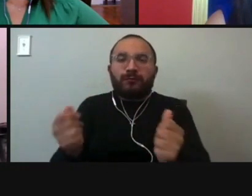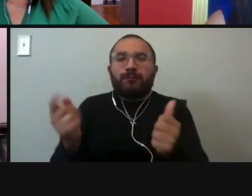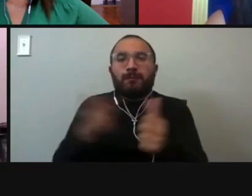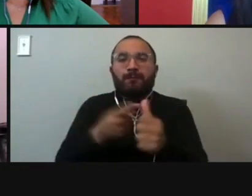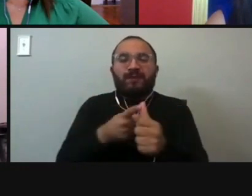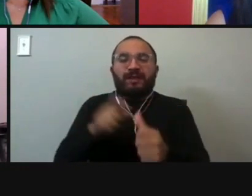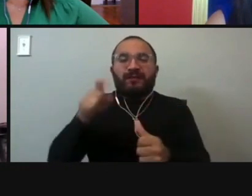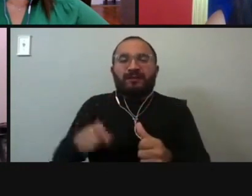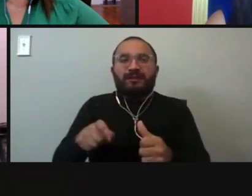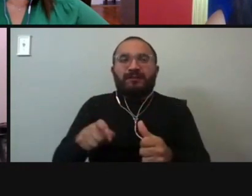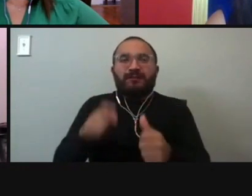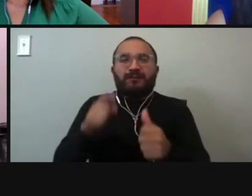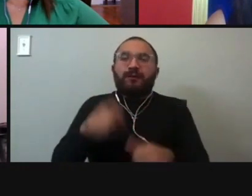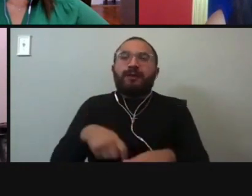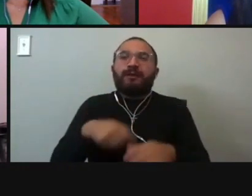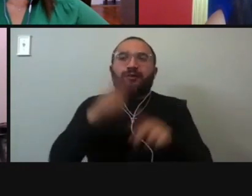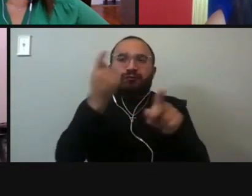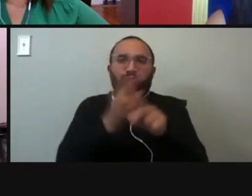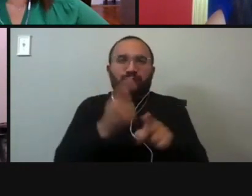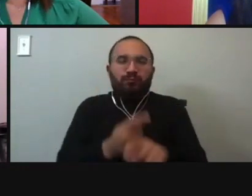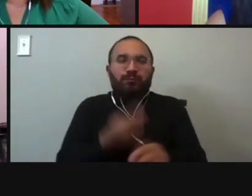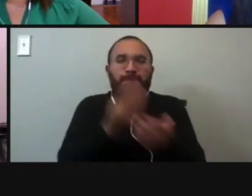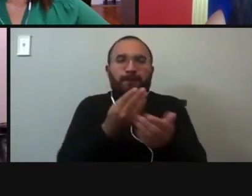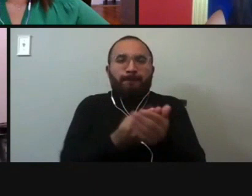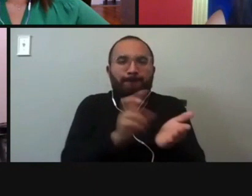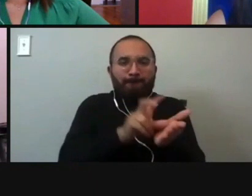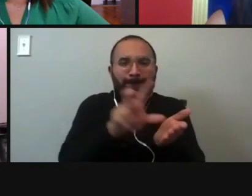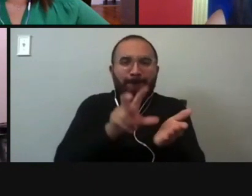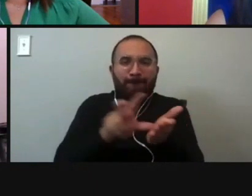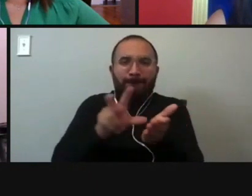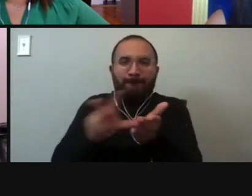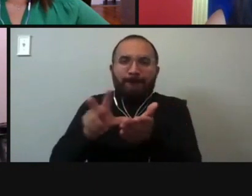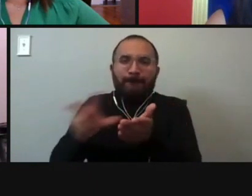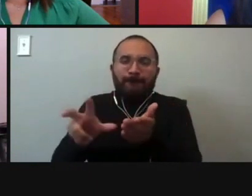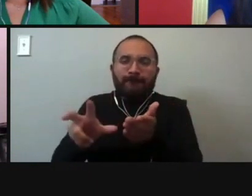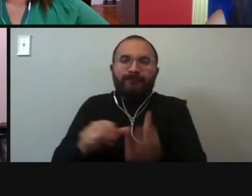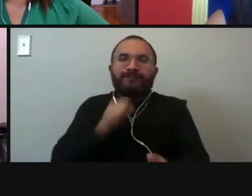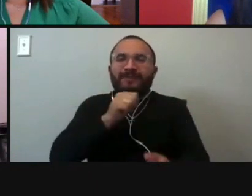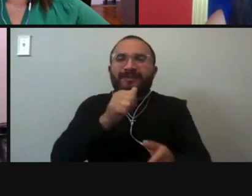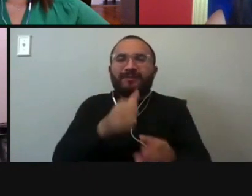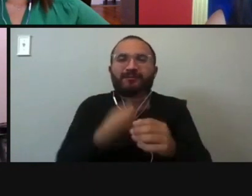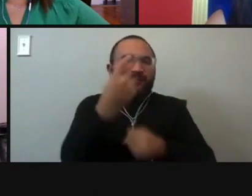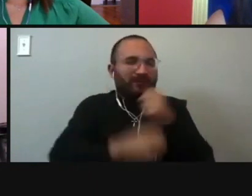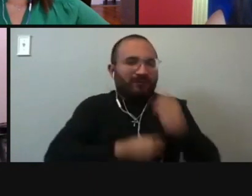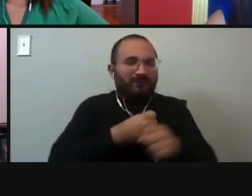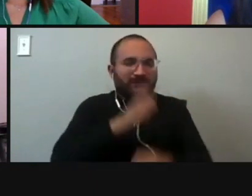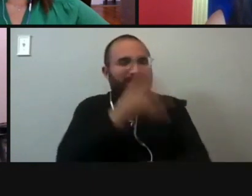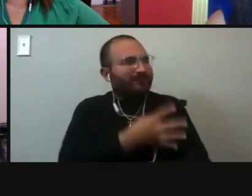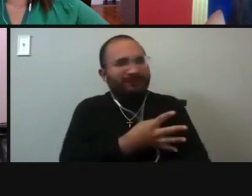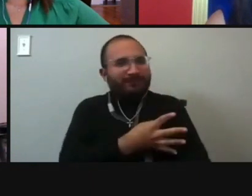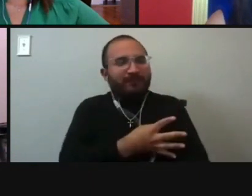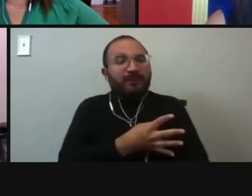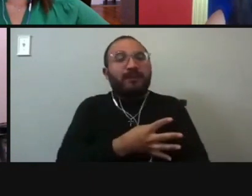properly funded and it's not something that we, um, do one year and then, and then just forget about it. This is something that we